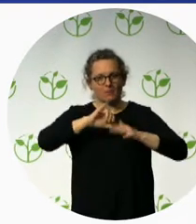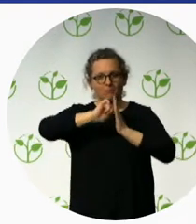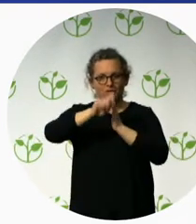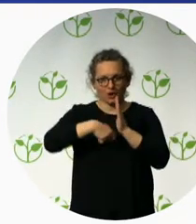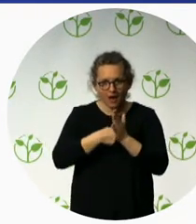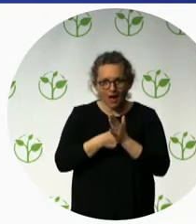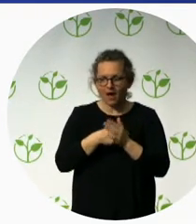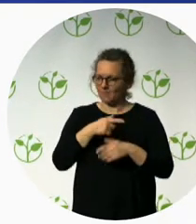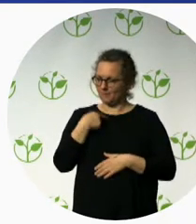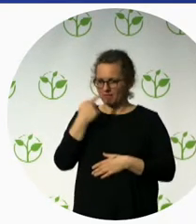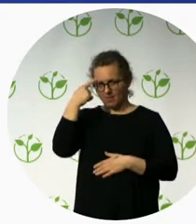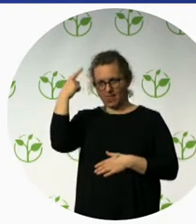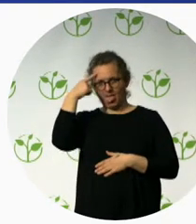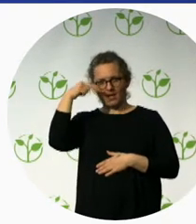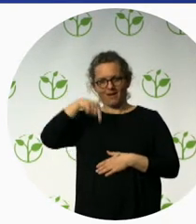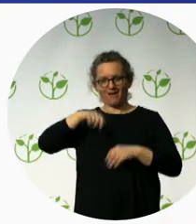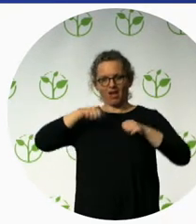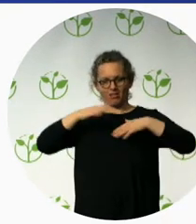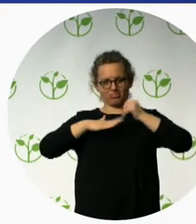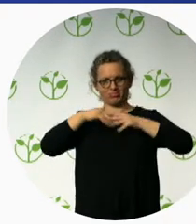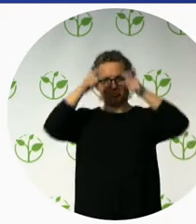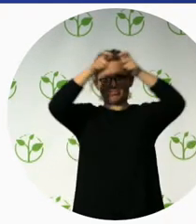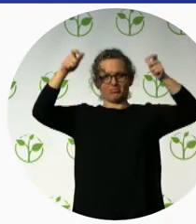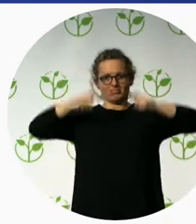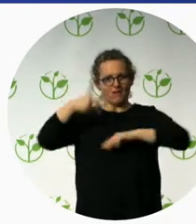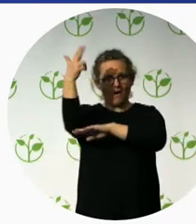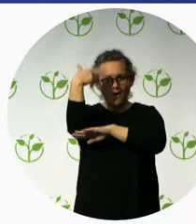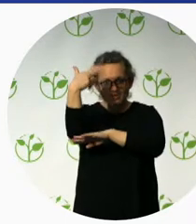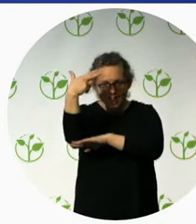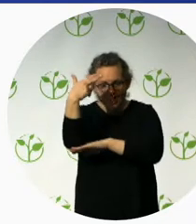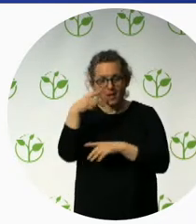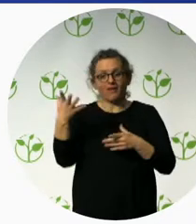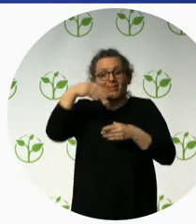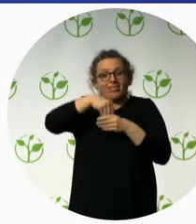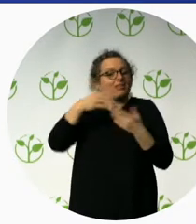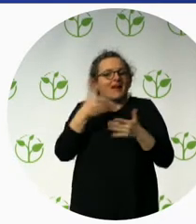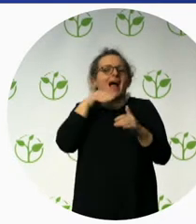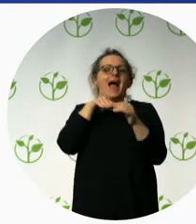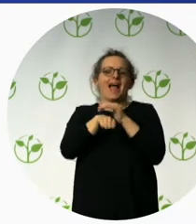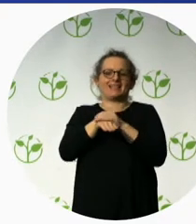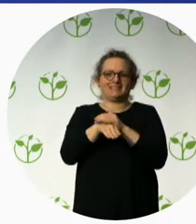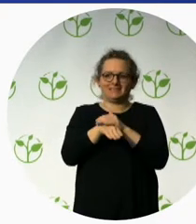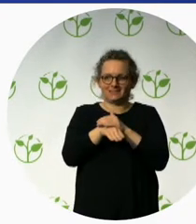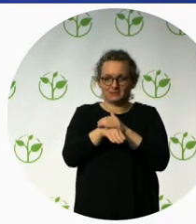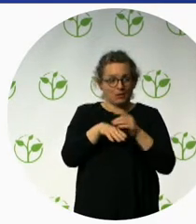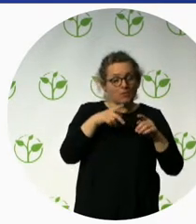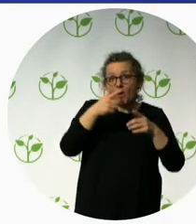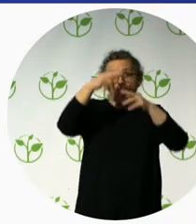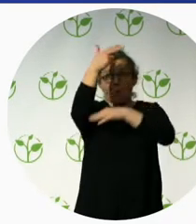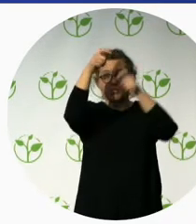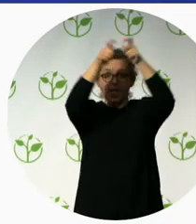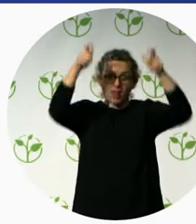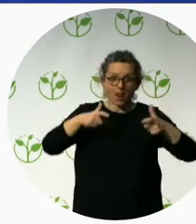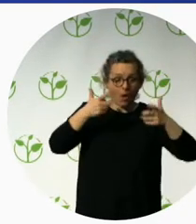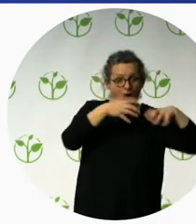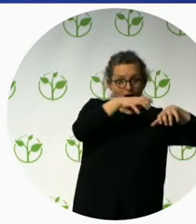And from there, we wanted, we were challenged that not only would people in wheelchairs come to the